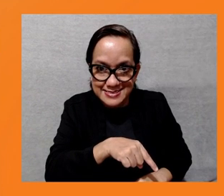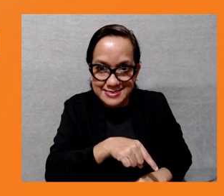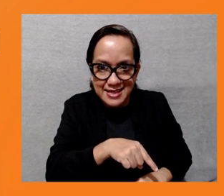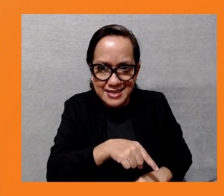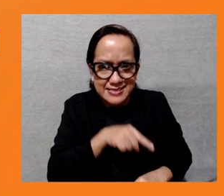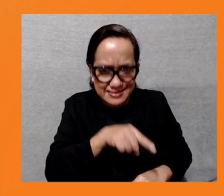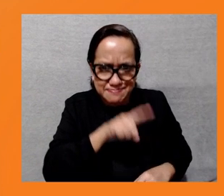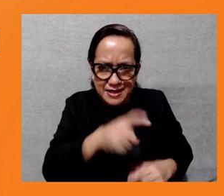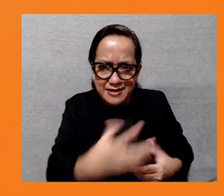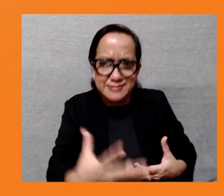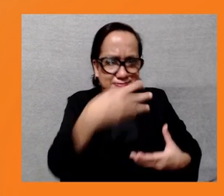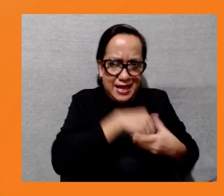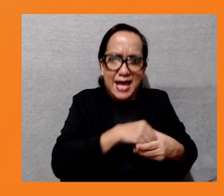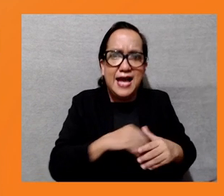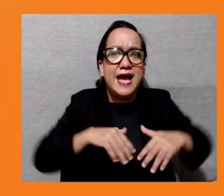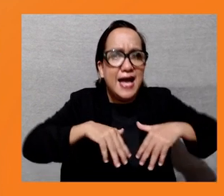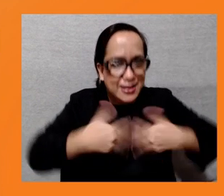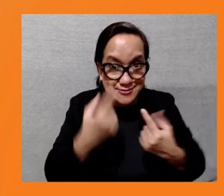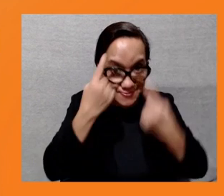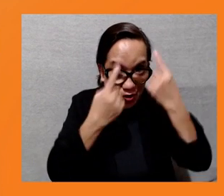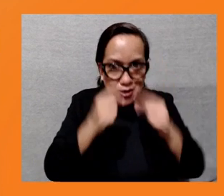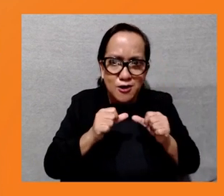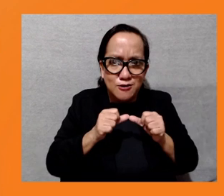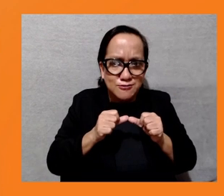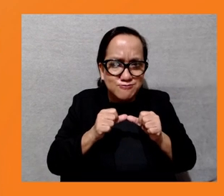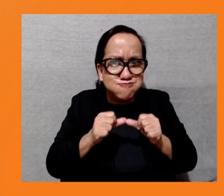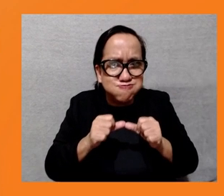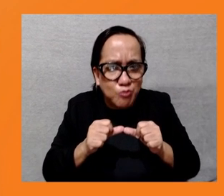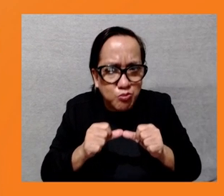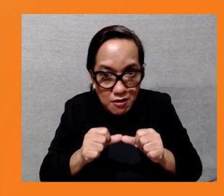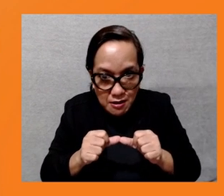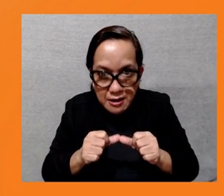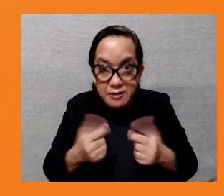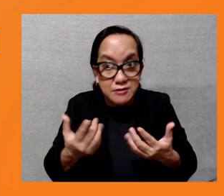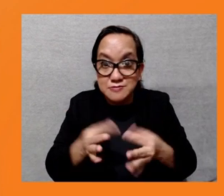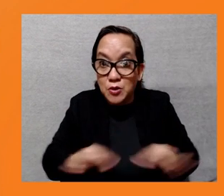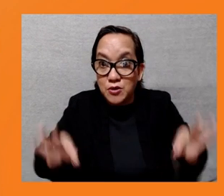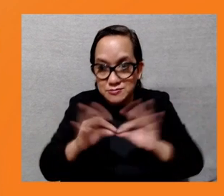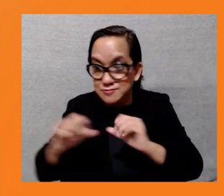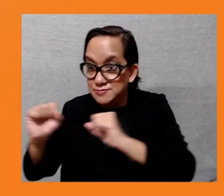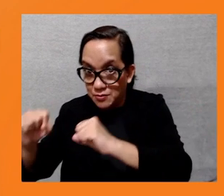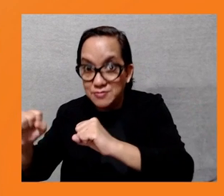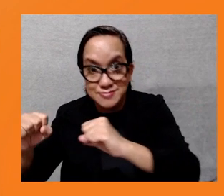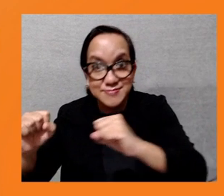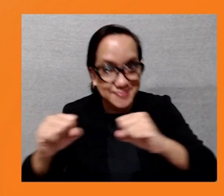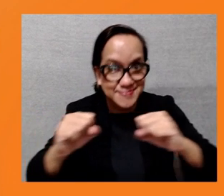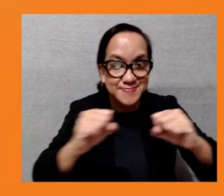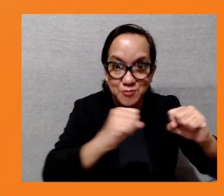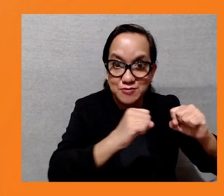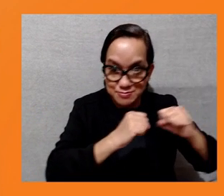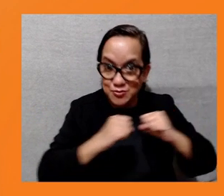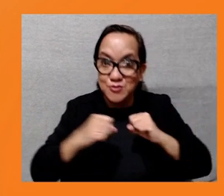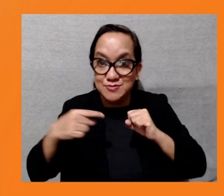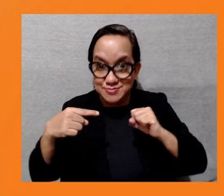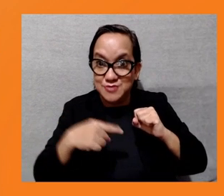working on a terms of reference being considered by management and the board to start some early assessment on